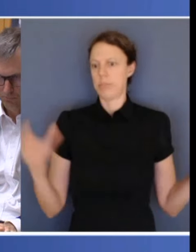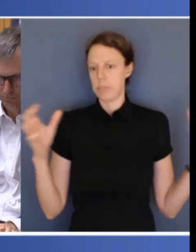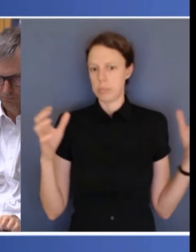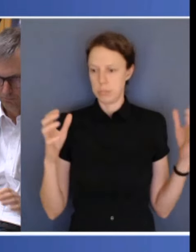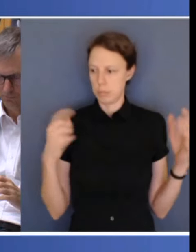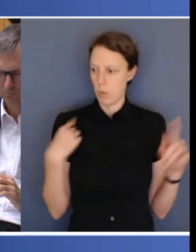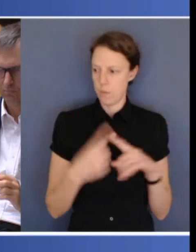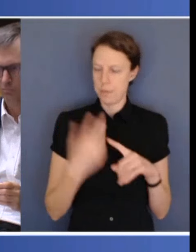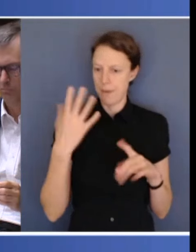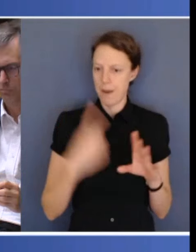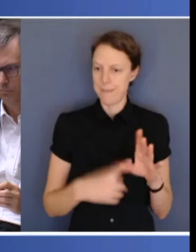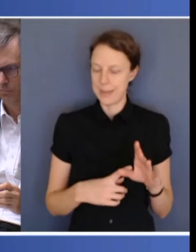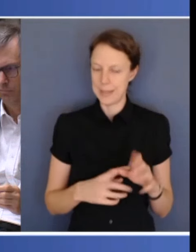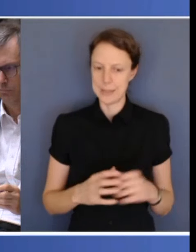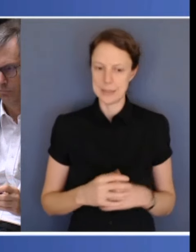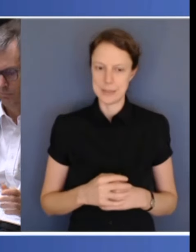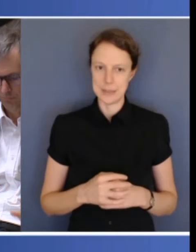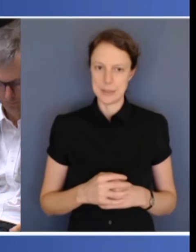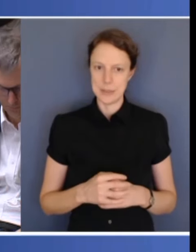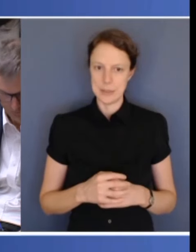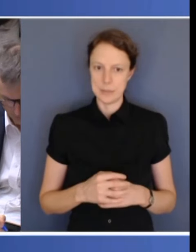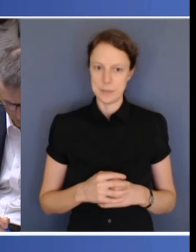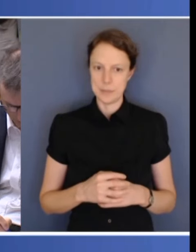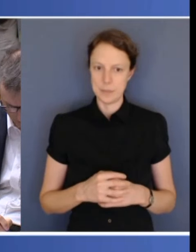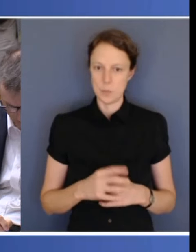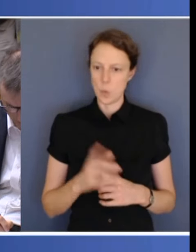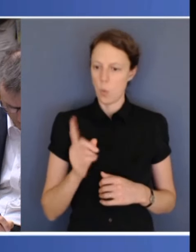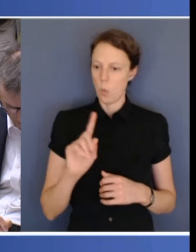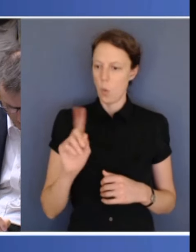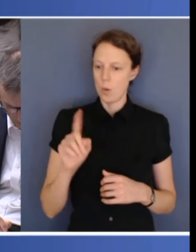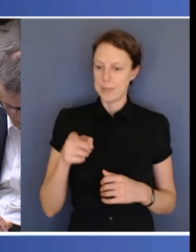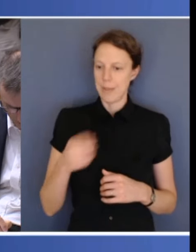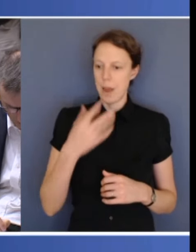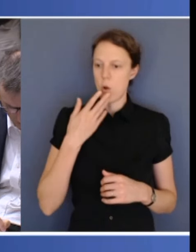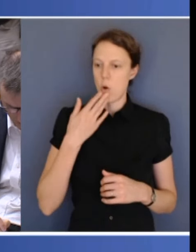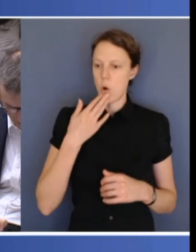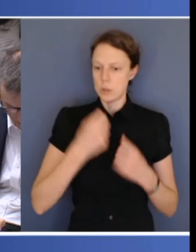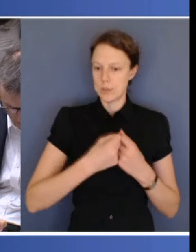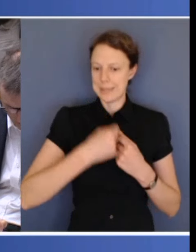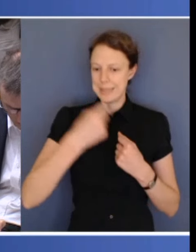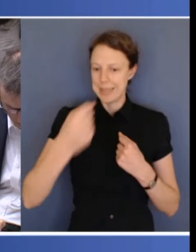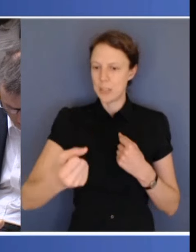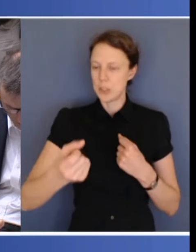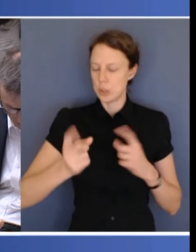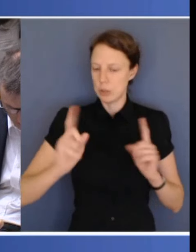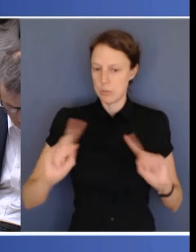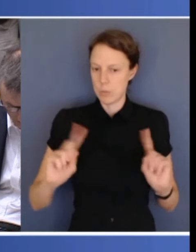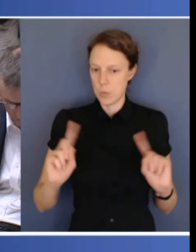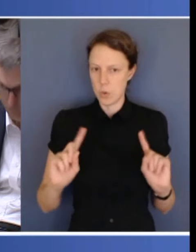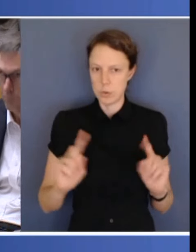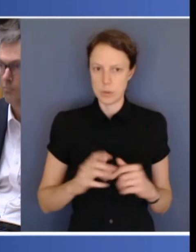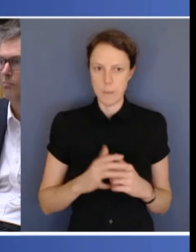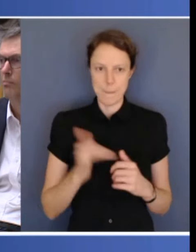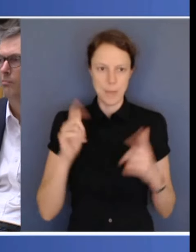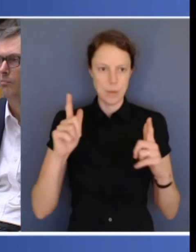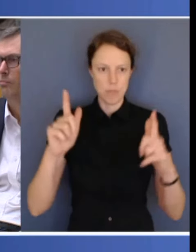What is the estimated cost of that extension? And perhaps we could ask the Premier to justify